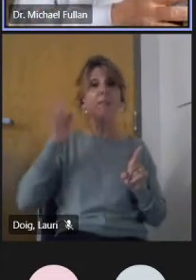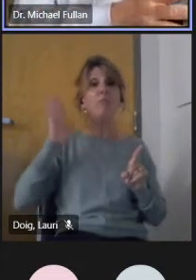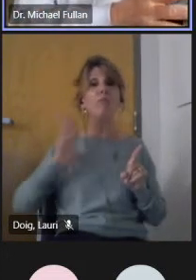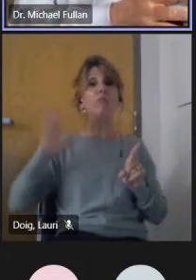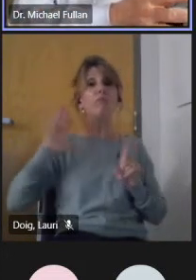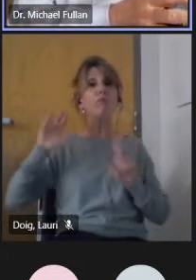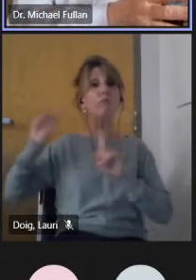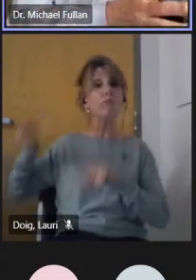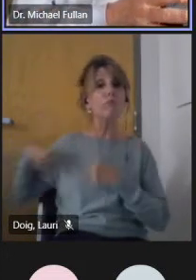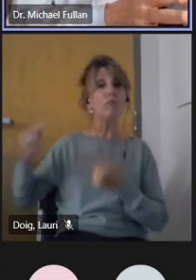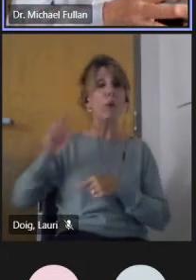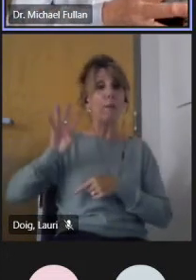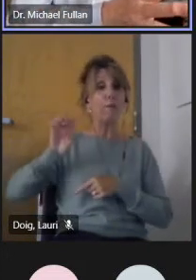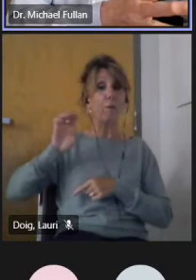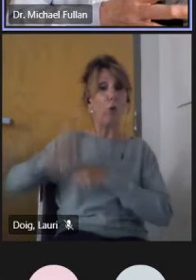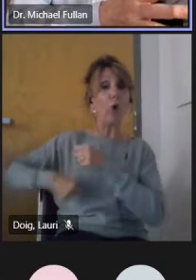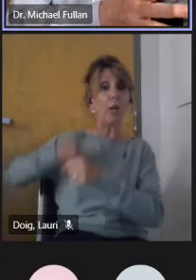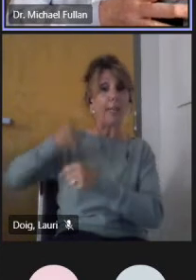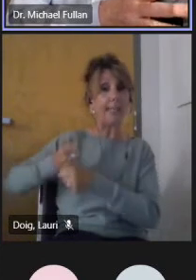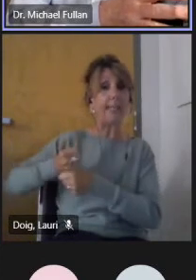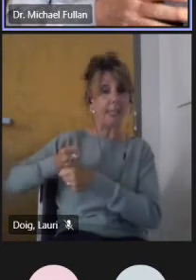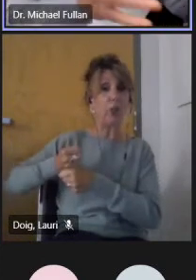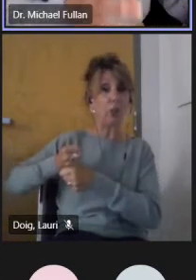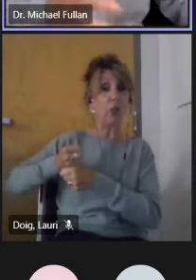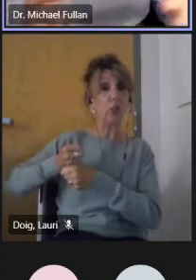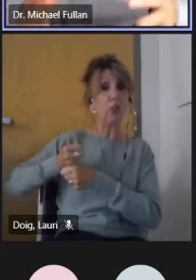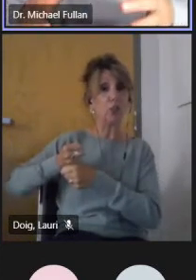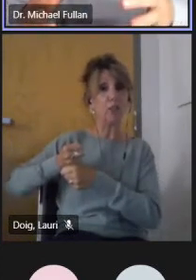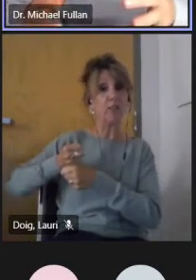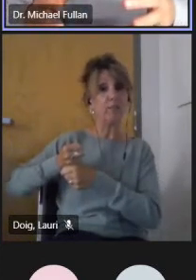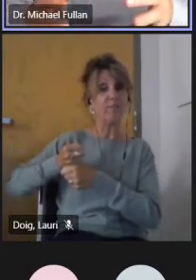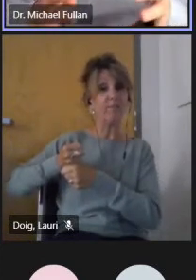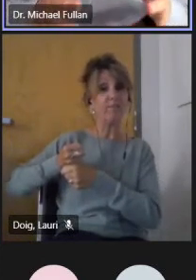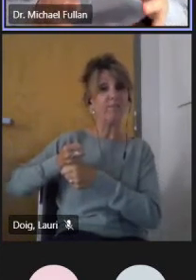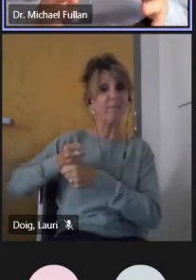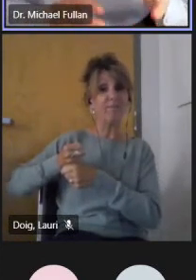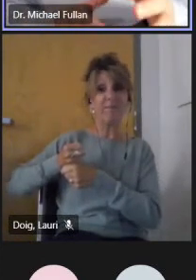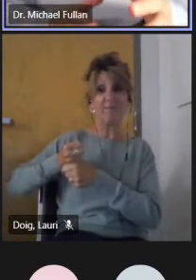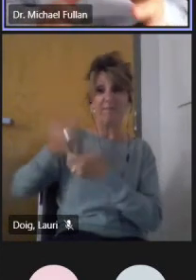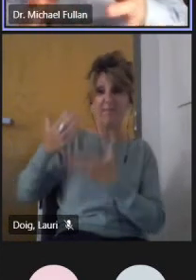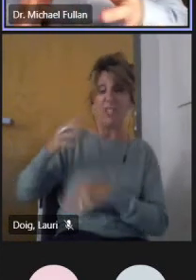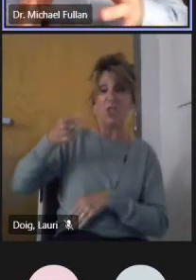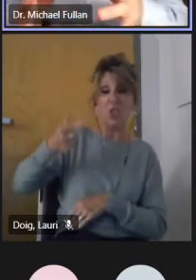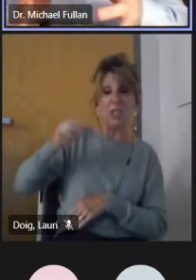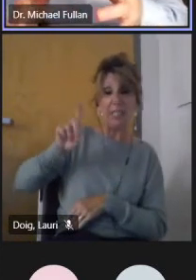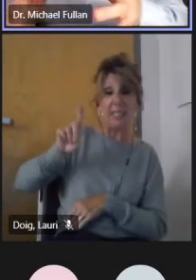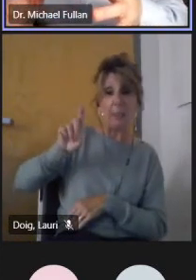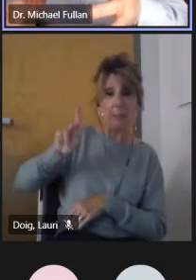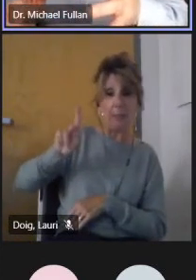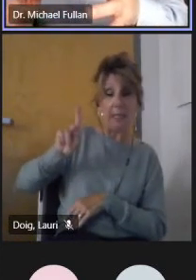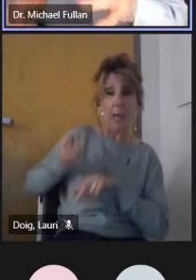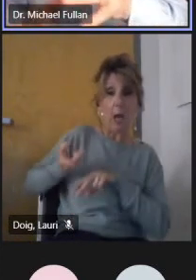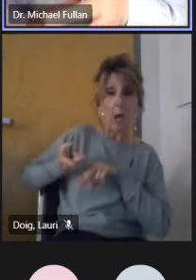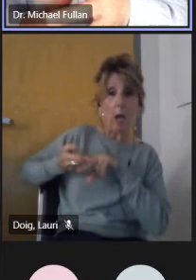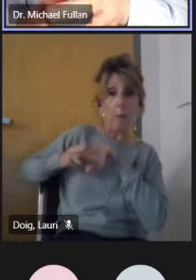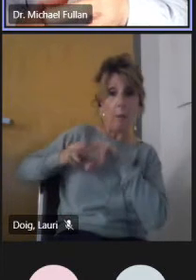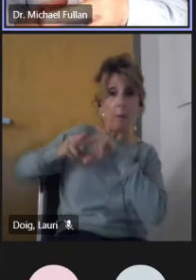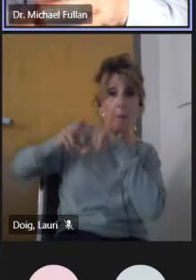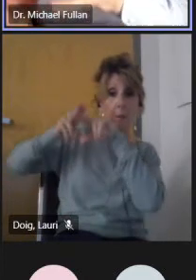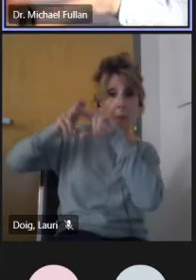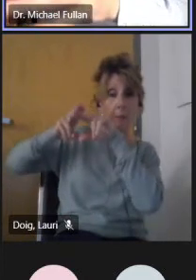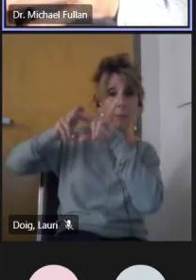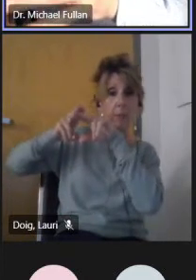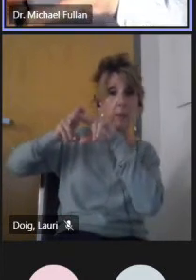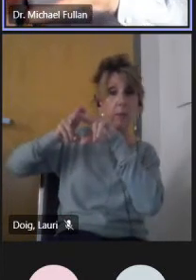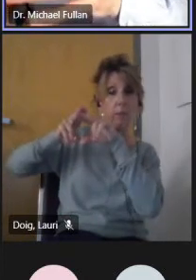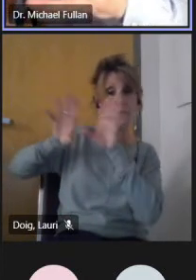years of GDP going up and the distribution of GDP going disproportionately